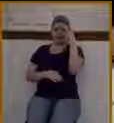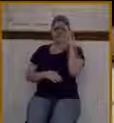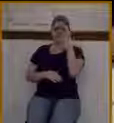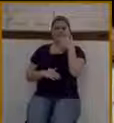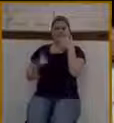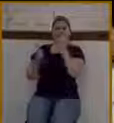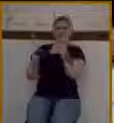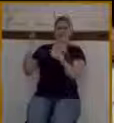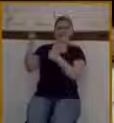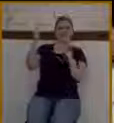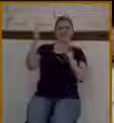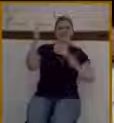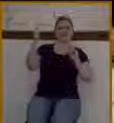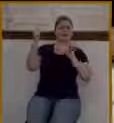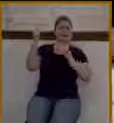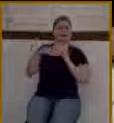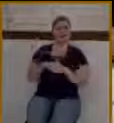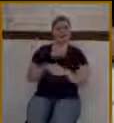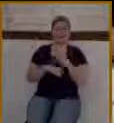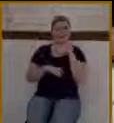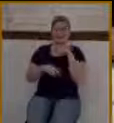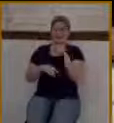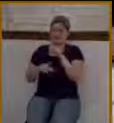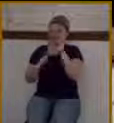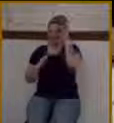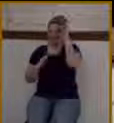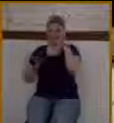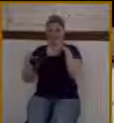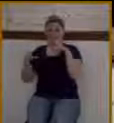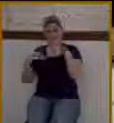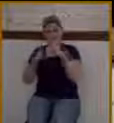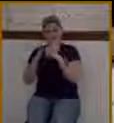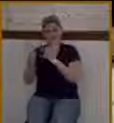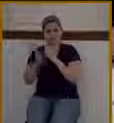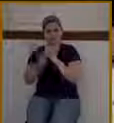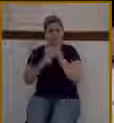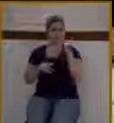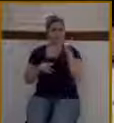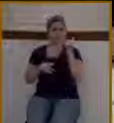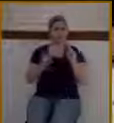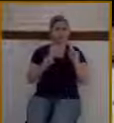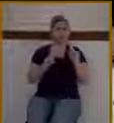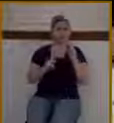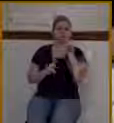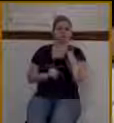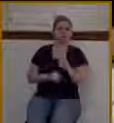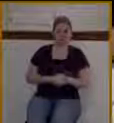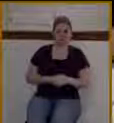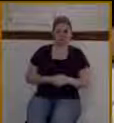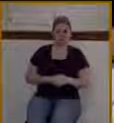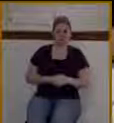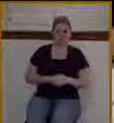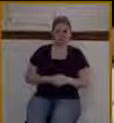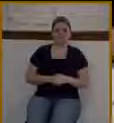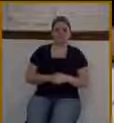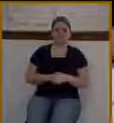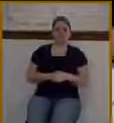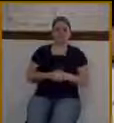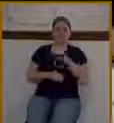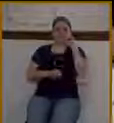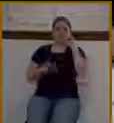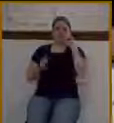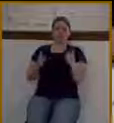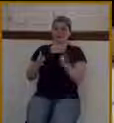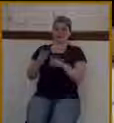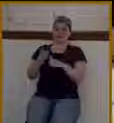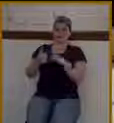Because this donkey received Jesus. Jesus, the others there did not. So we see, first of all, preparation